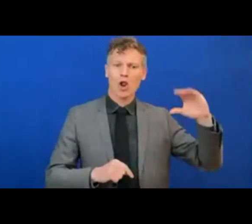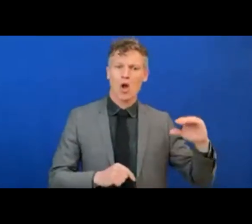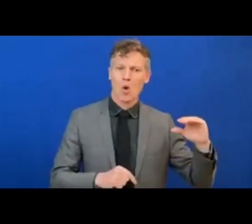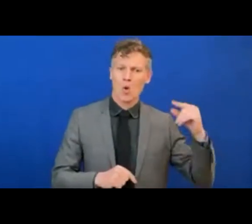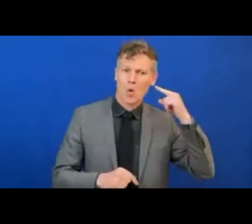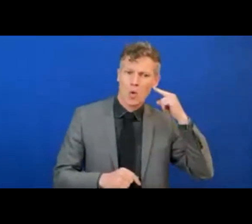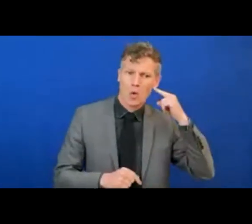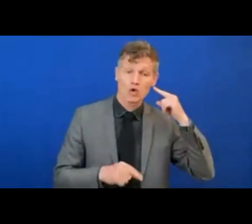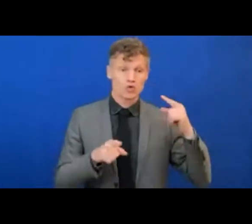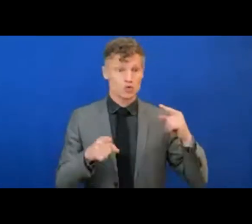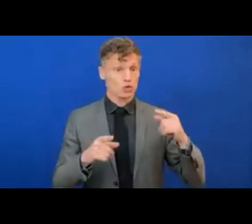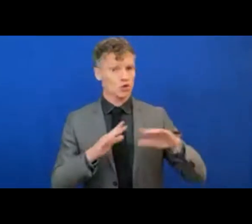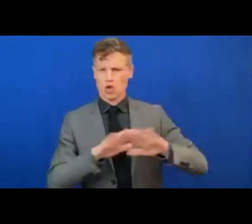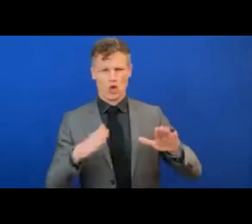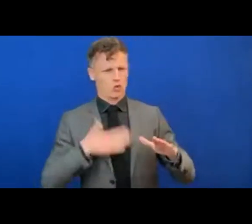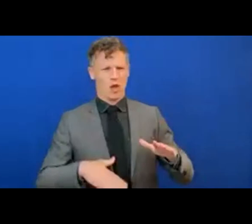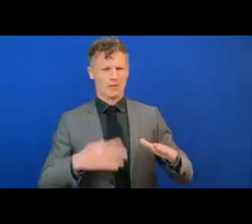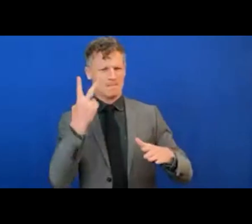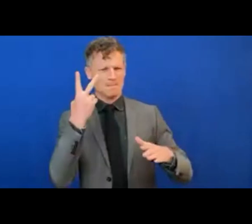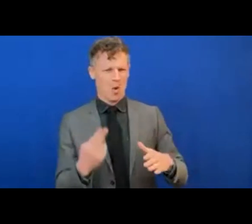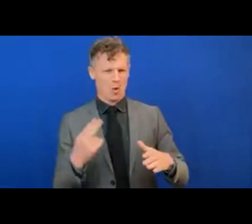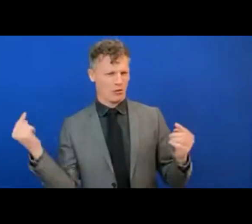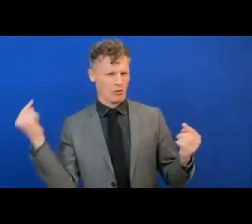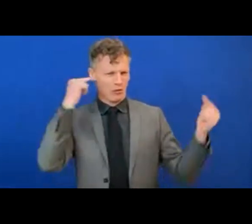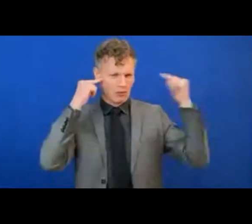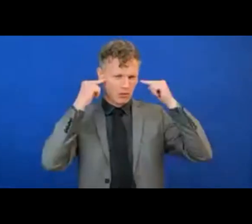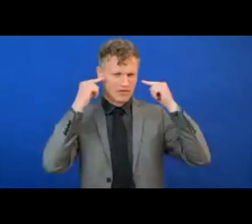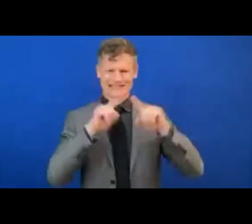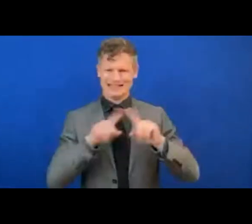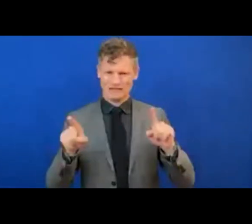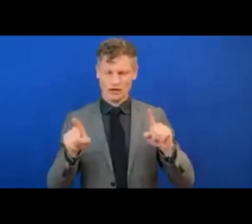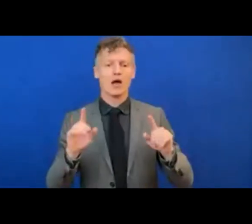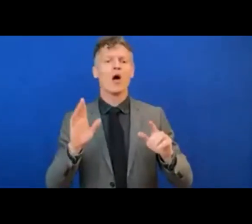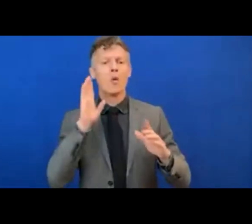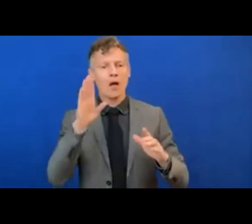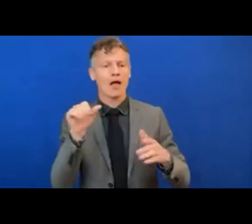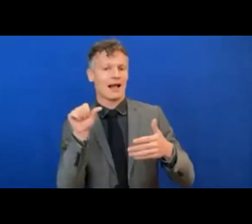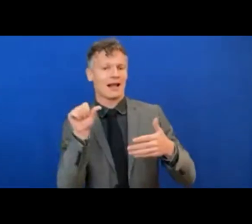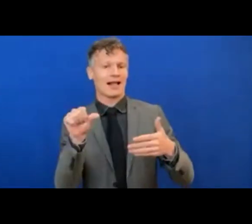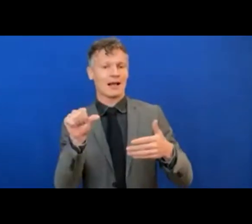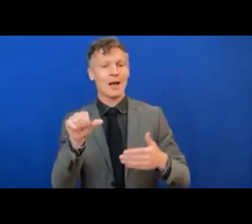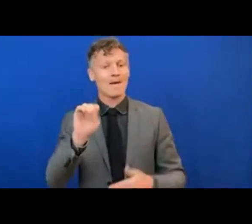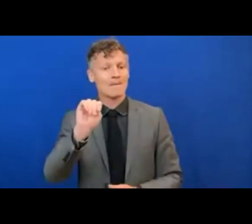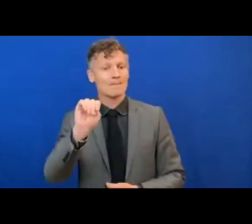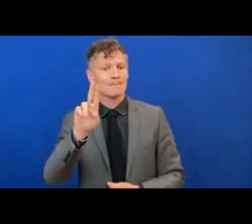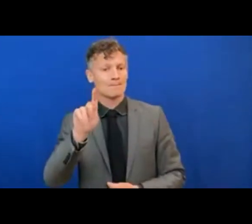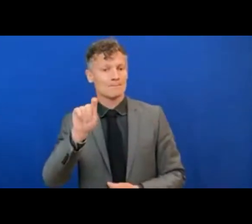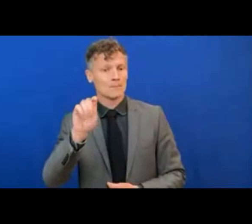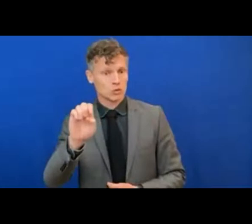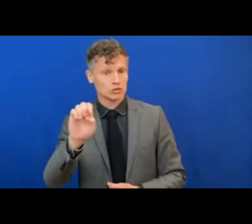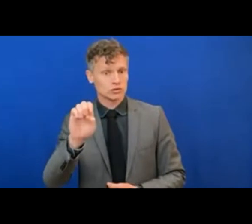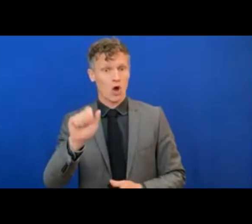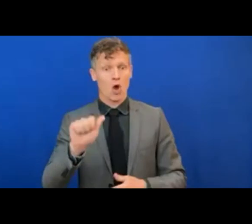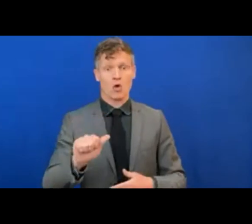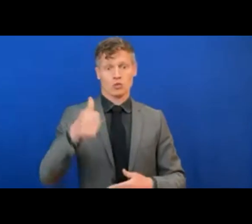So there are the housekeeping points. Now, I'm very eager to introduce our incredible group of